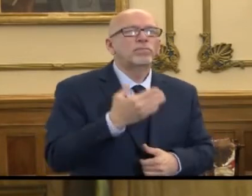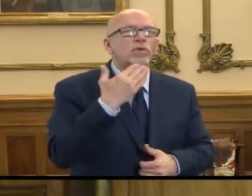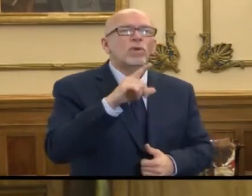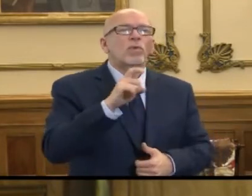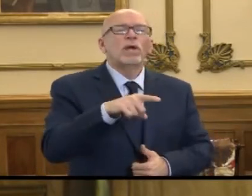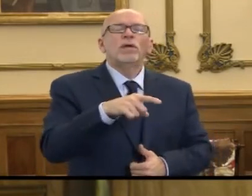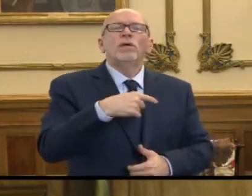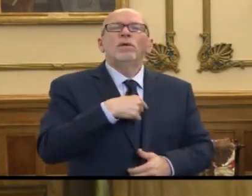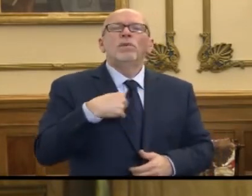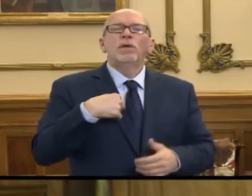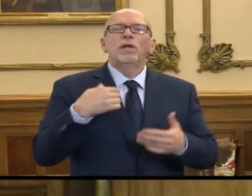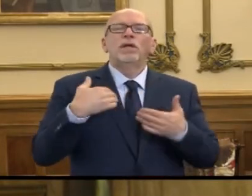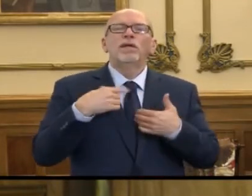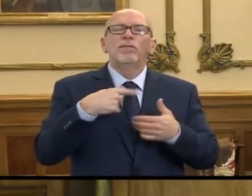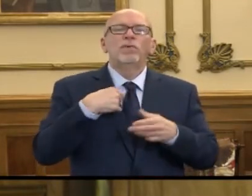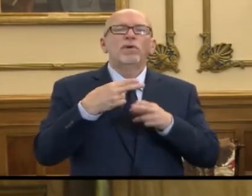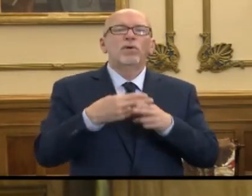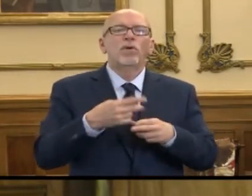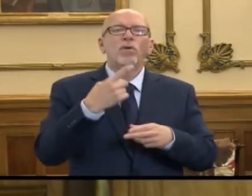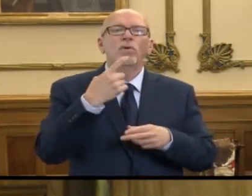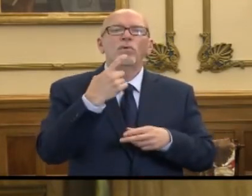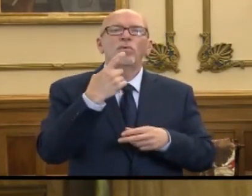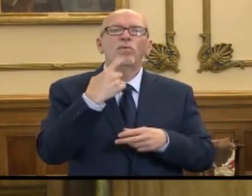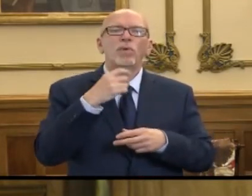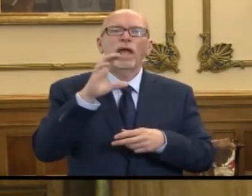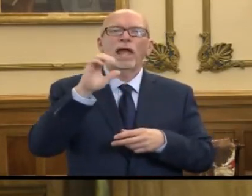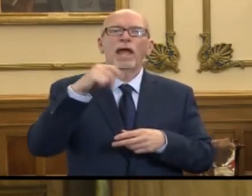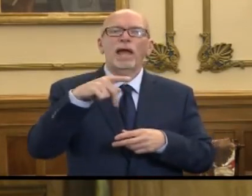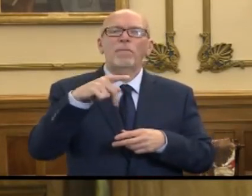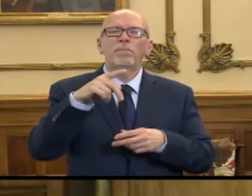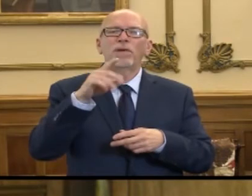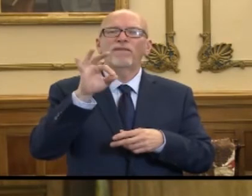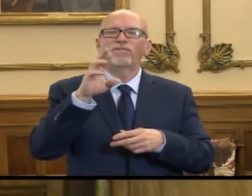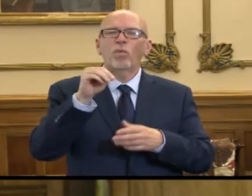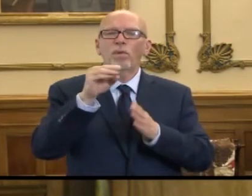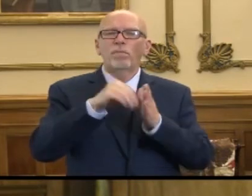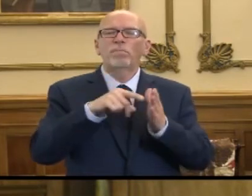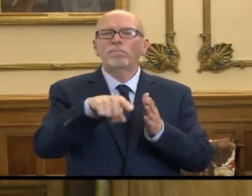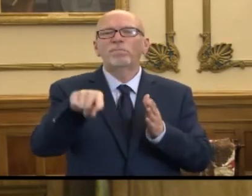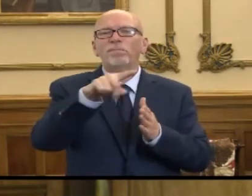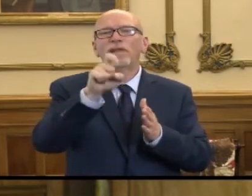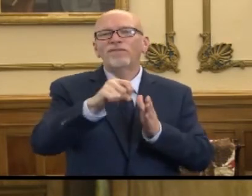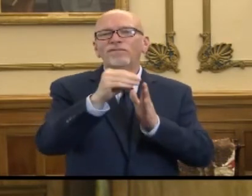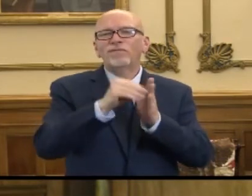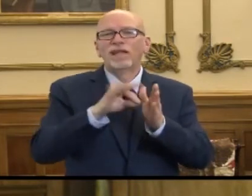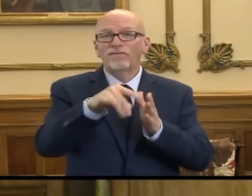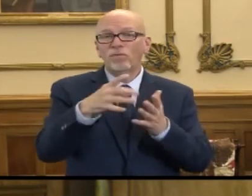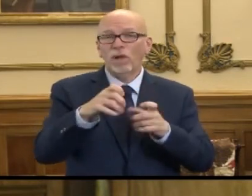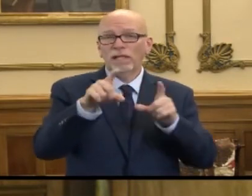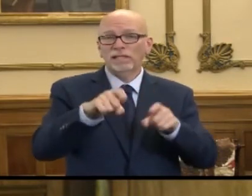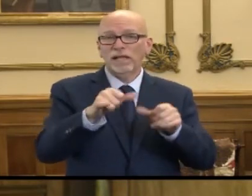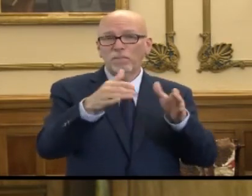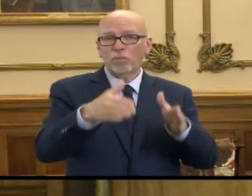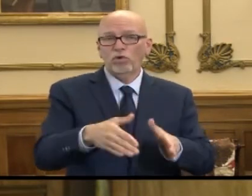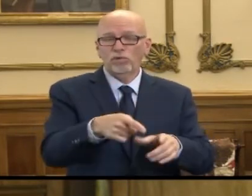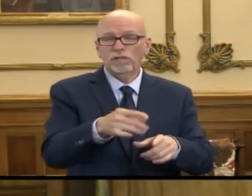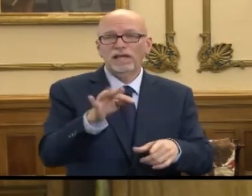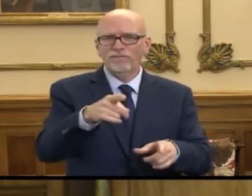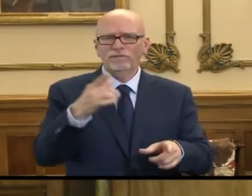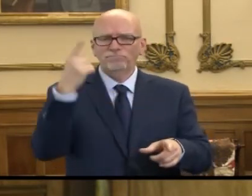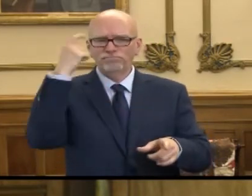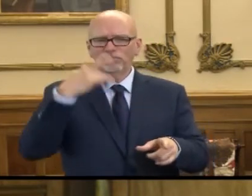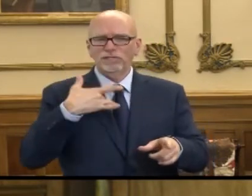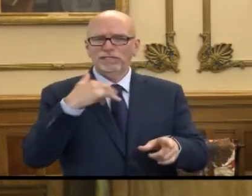have what we call a red cap form that our providers fill out with regards to when they want to test an individual. When they think they're seeing